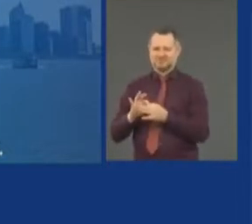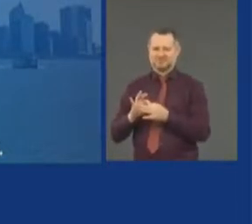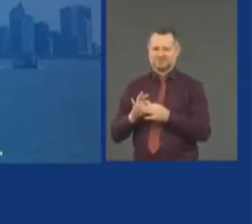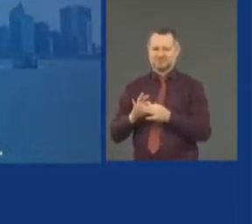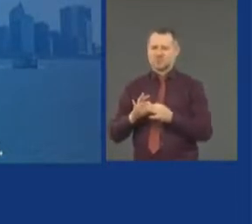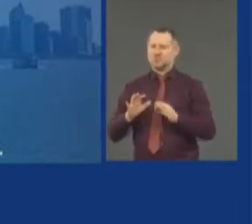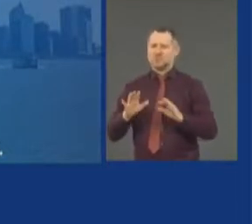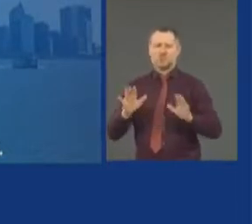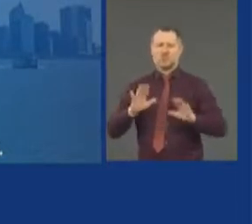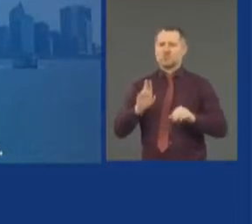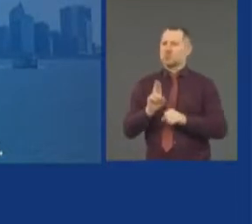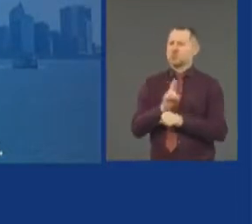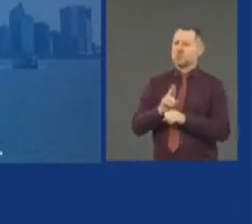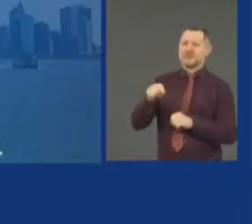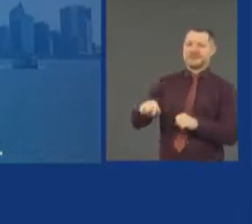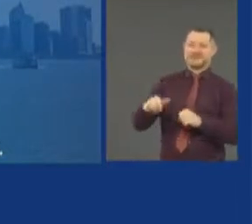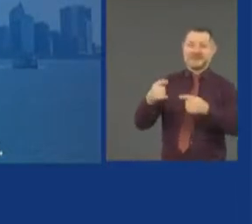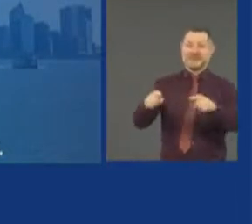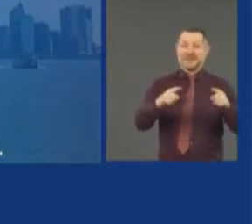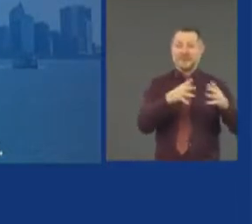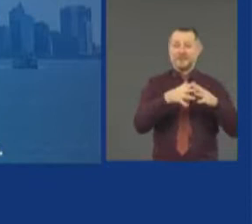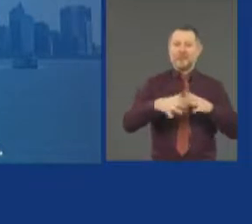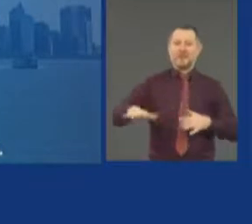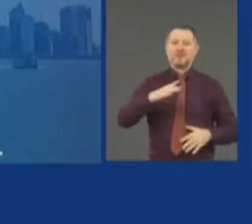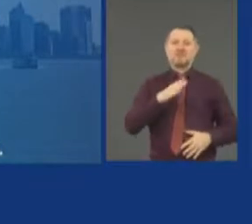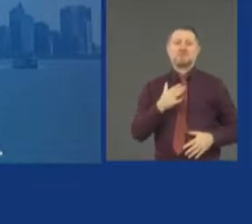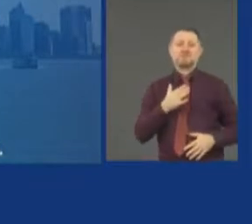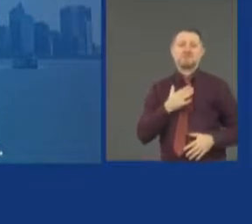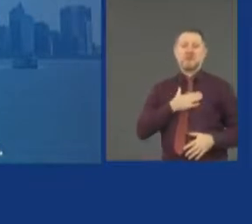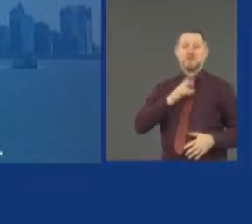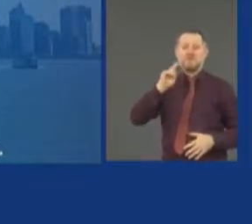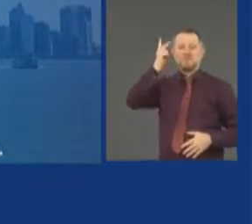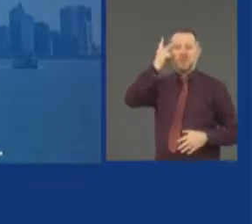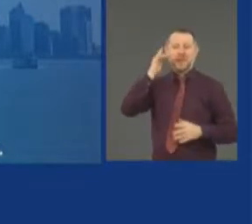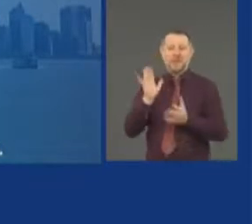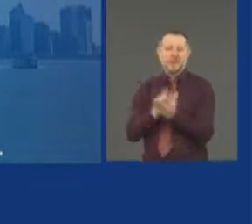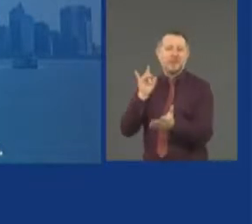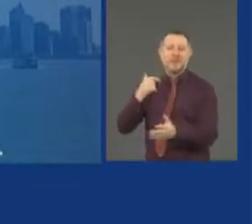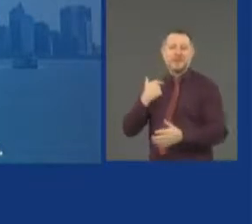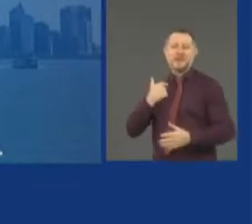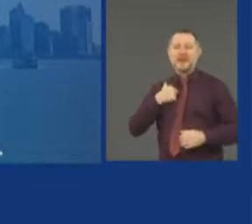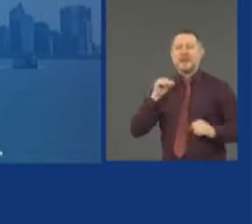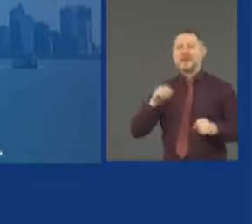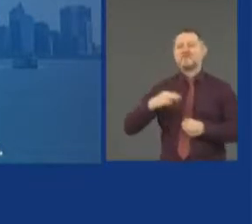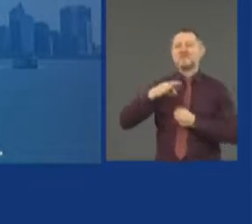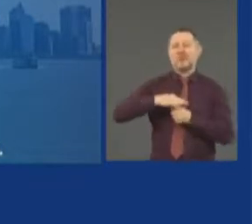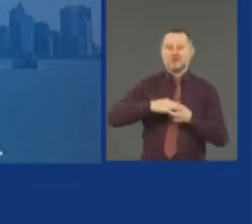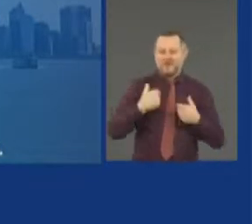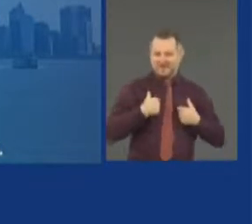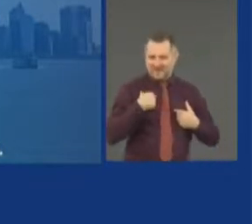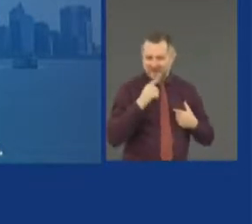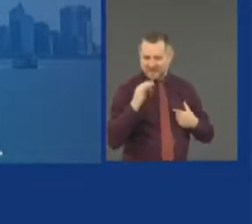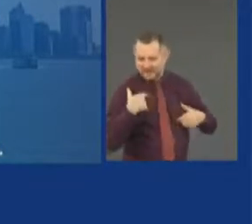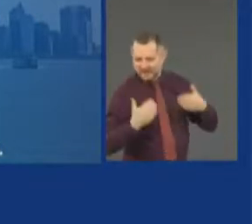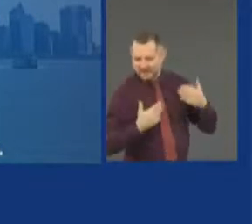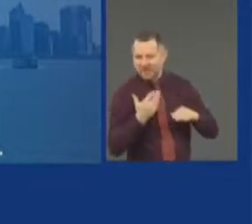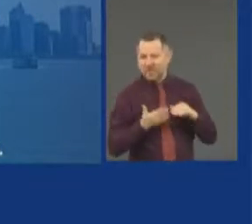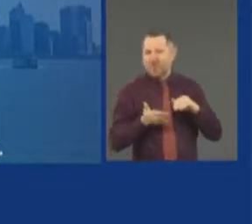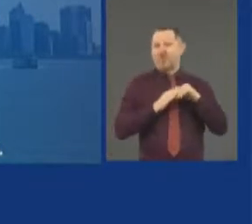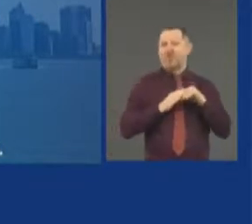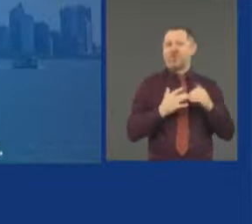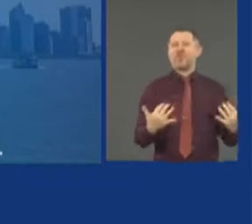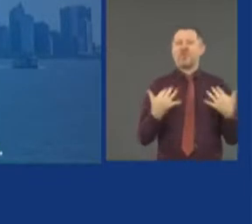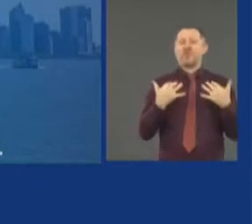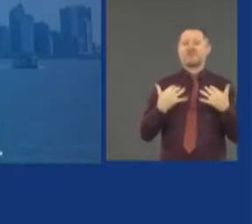problems to play your politics. Don't do it. Don't use this moment when people are scared and